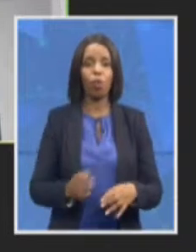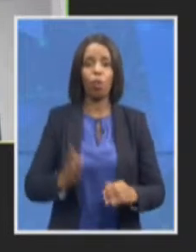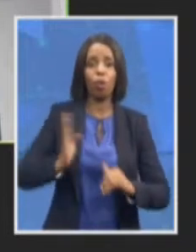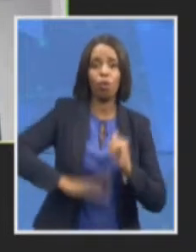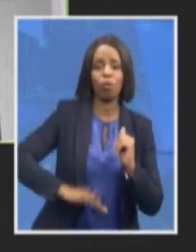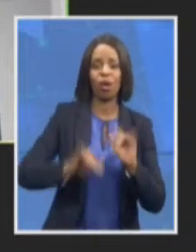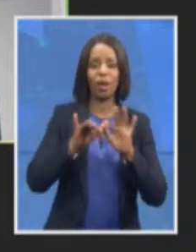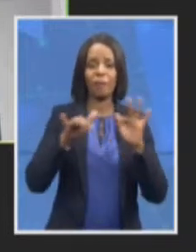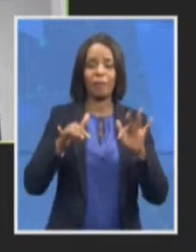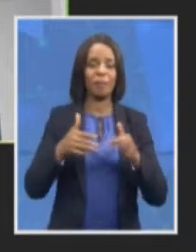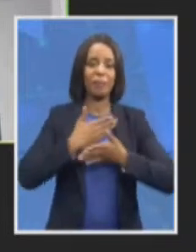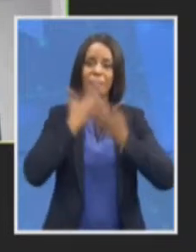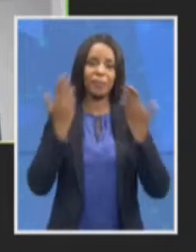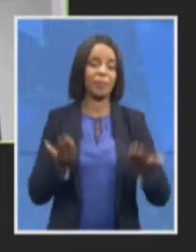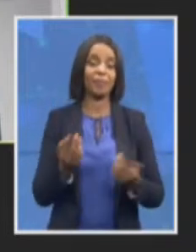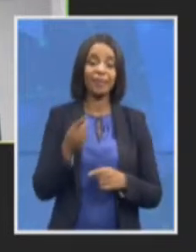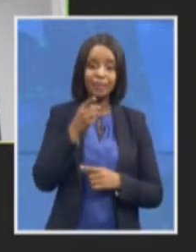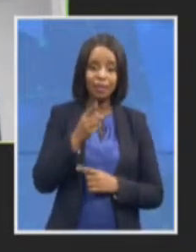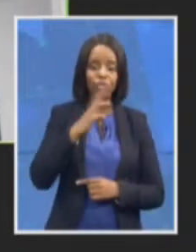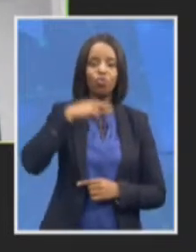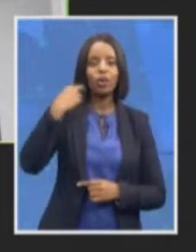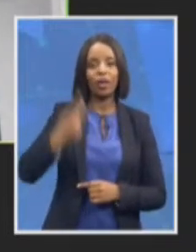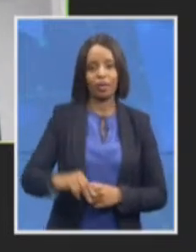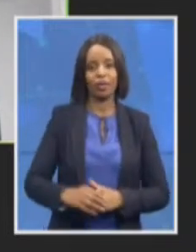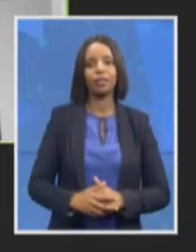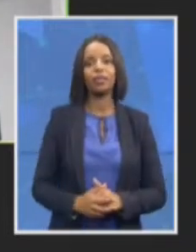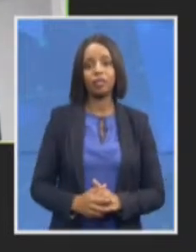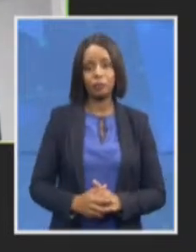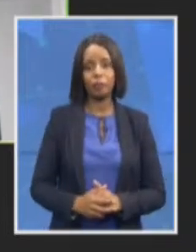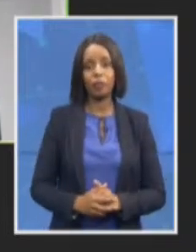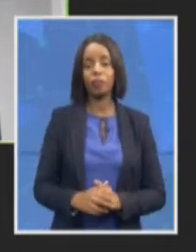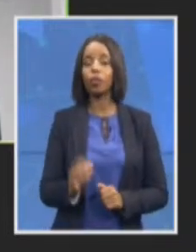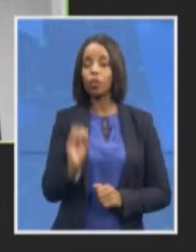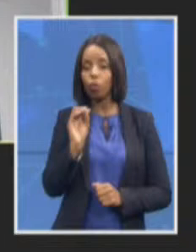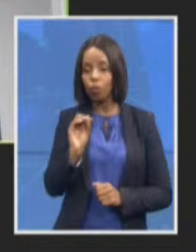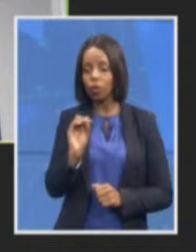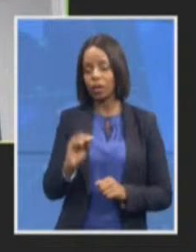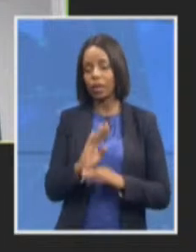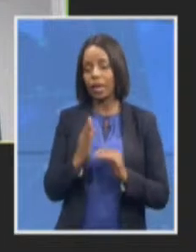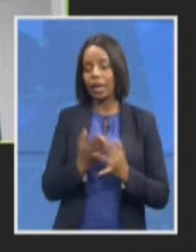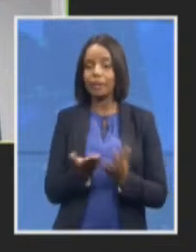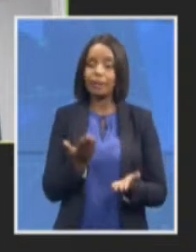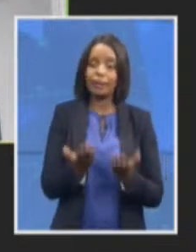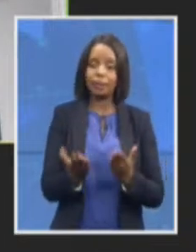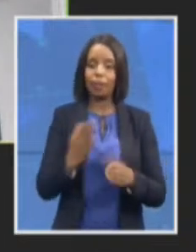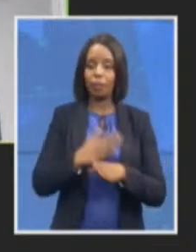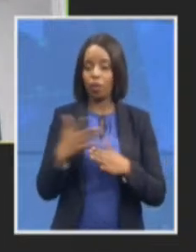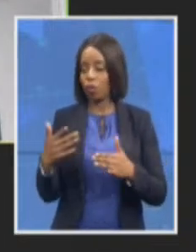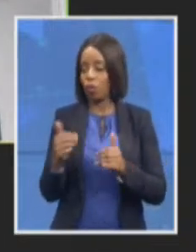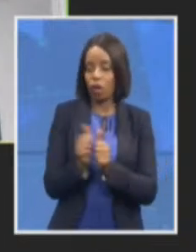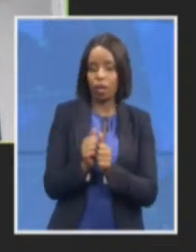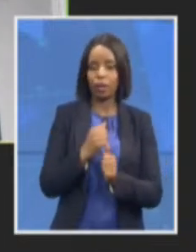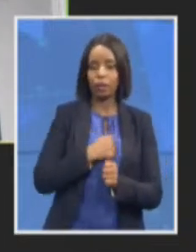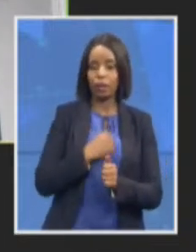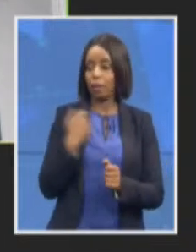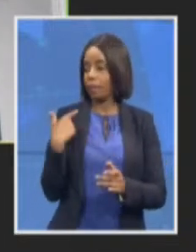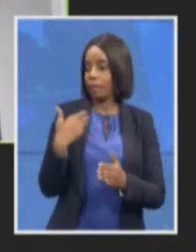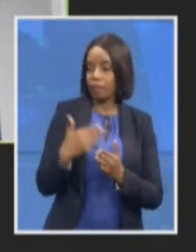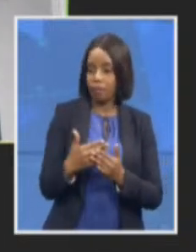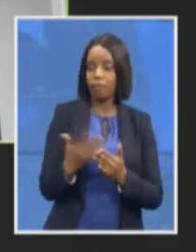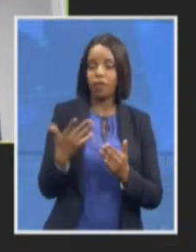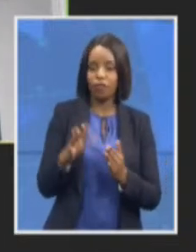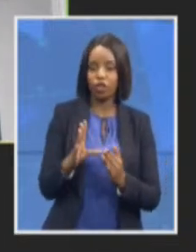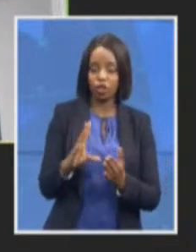there are important cases which my colleagues which you've been reporting on for the past year that have been brought to court that demonstrate this